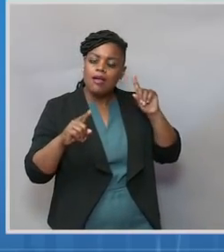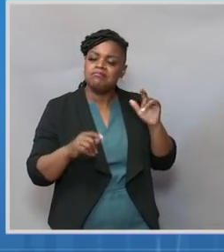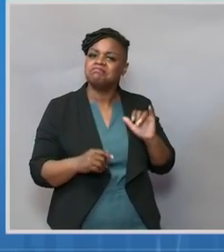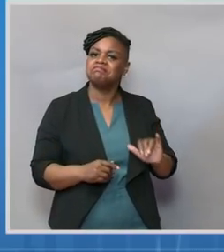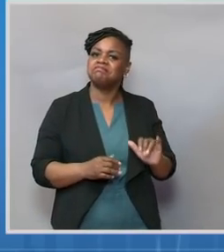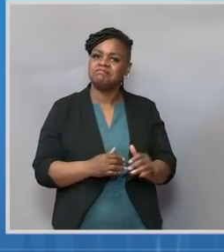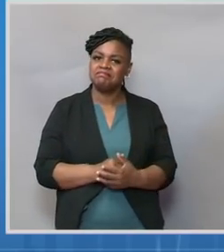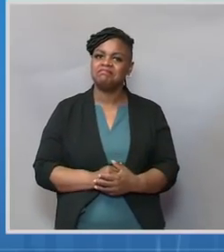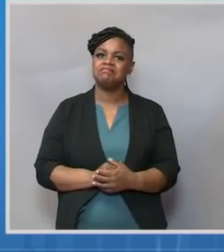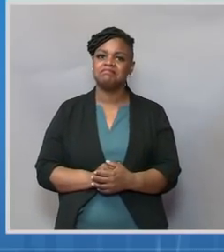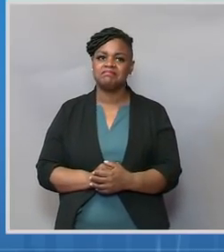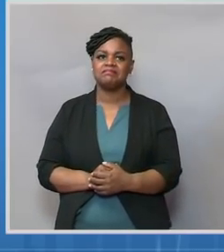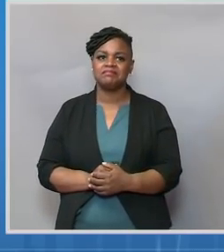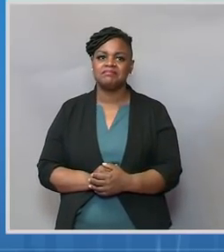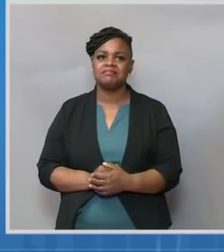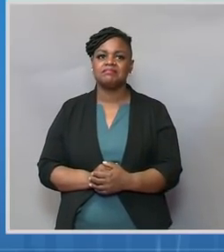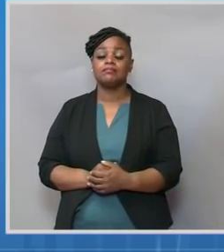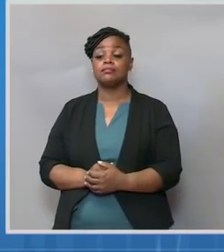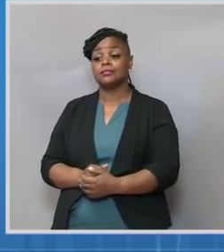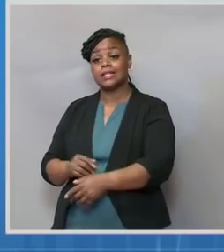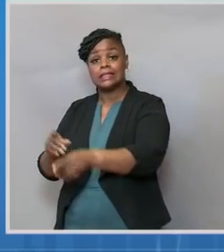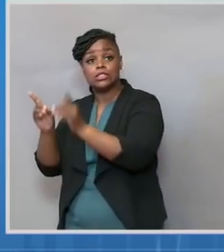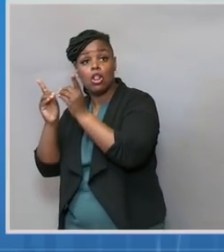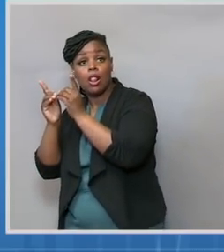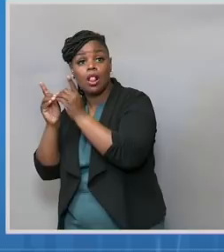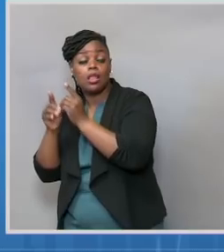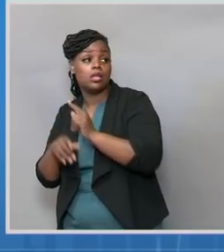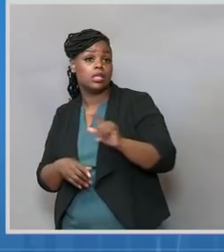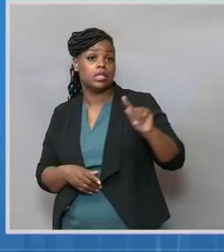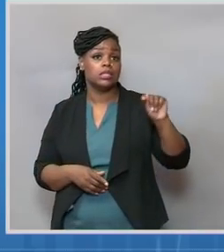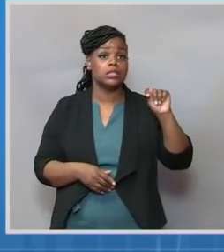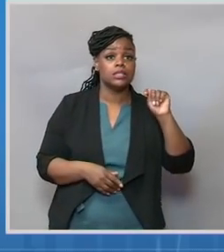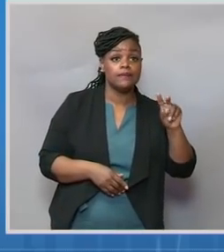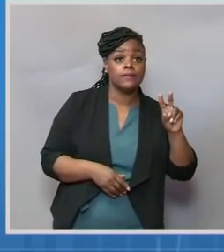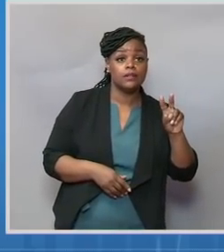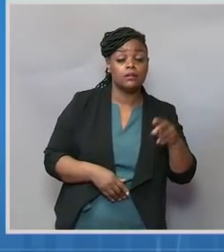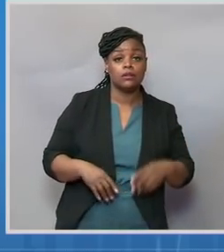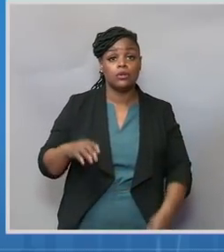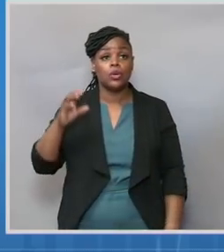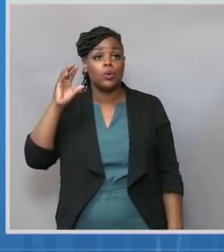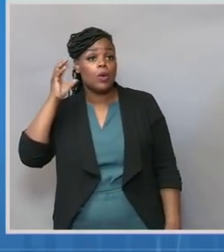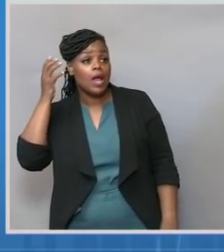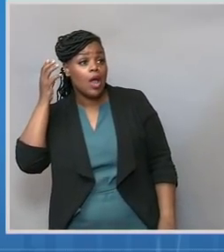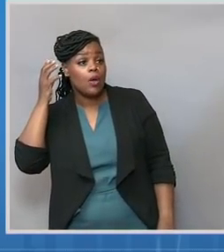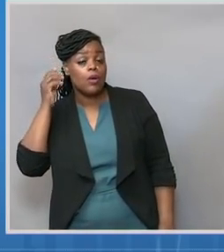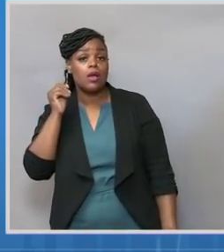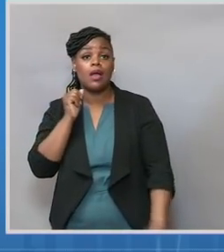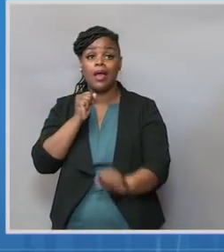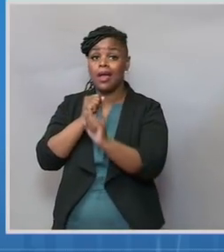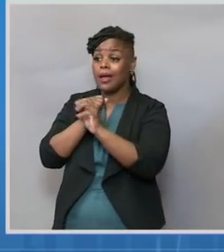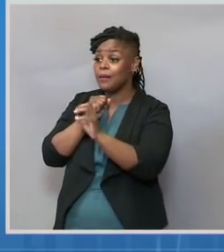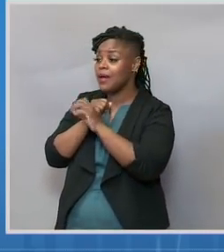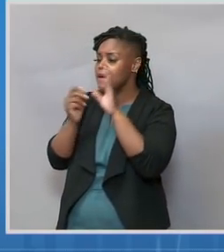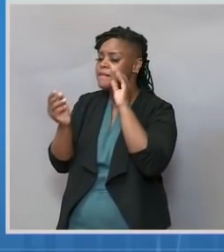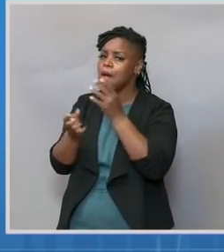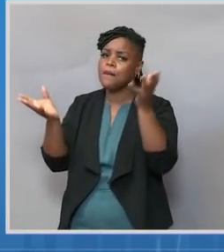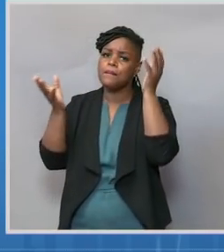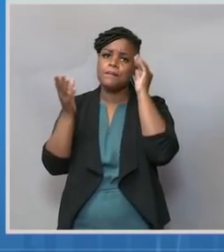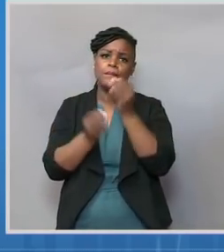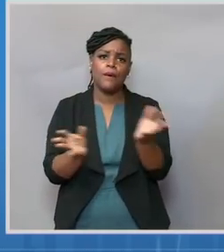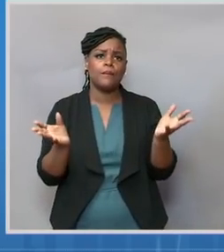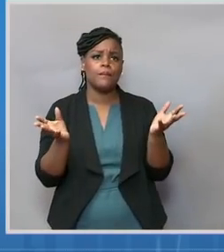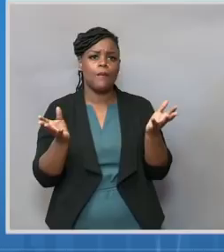digital and TV and radio campaigns we have to get information out to the public, the more than three billion dollars